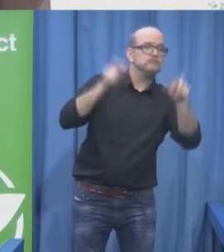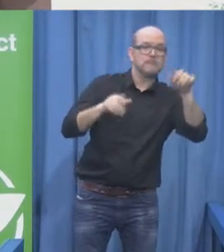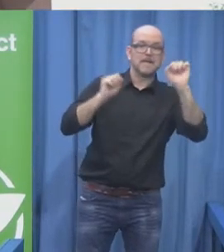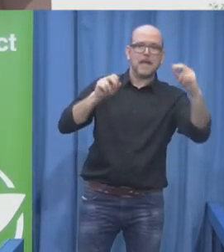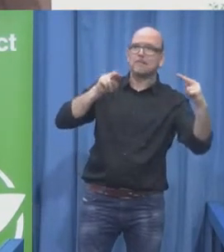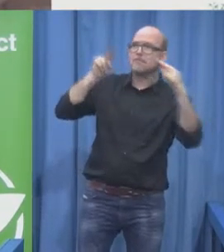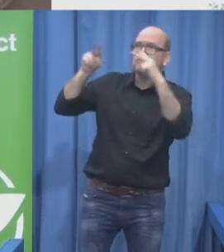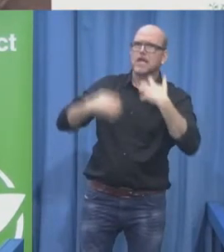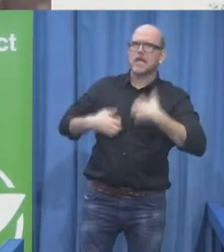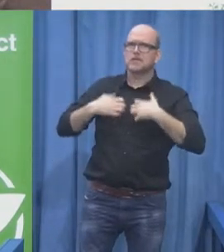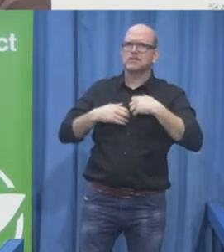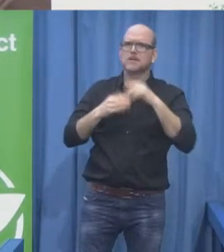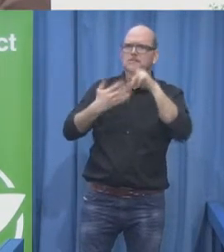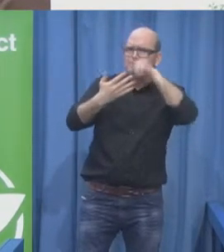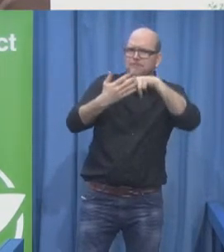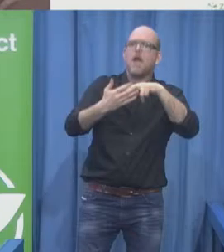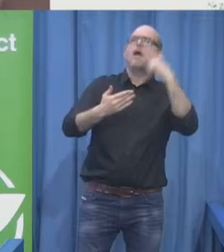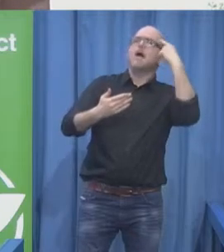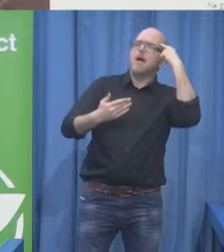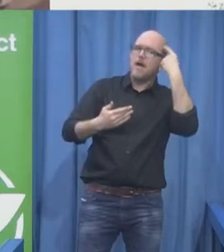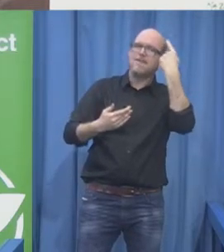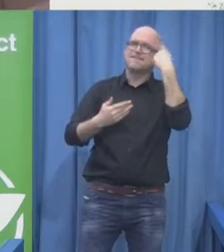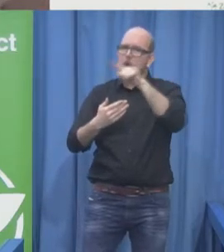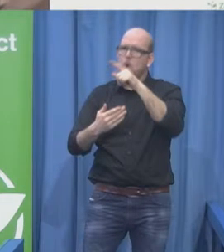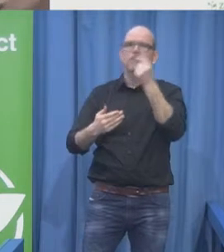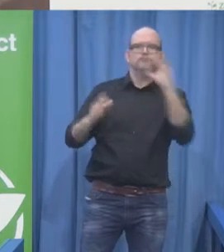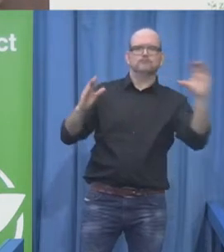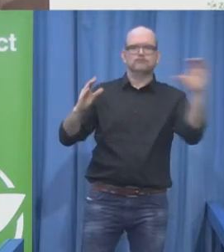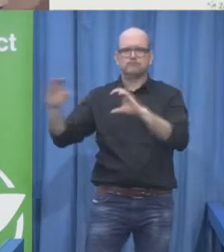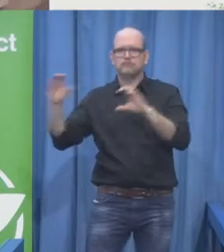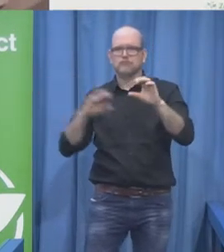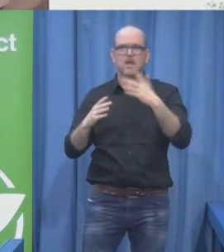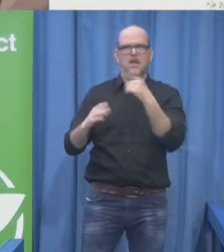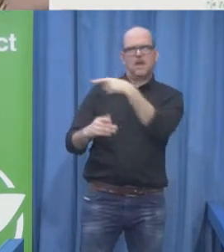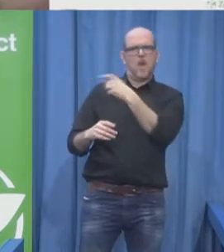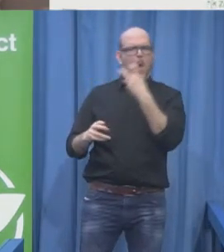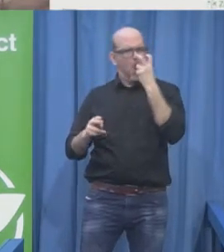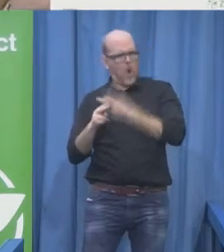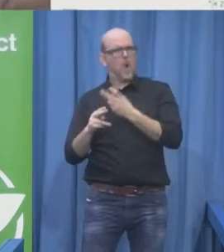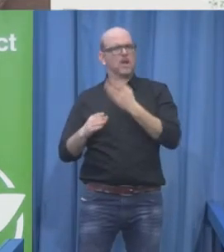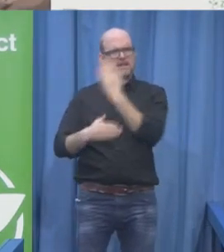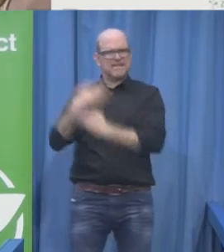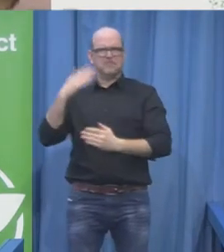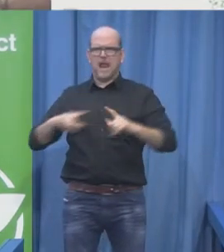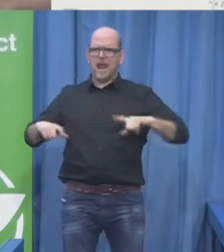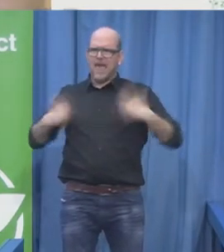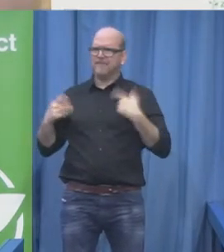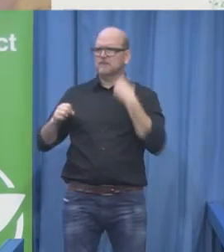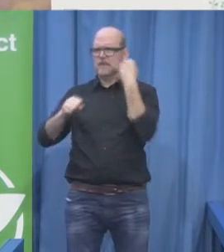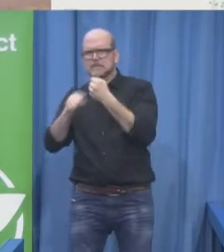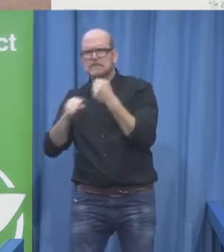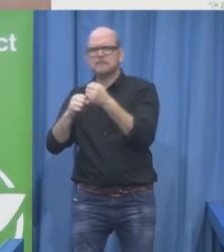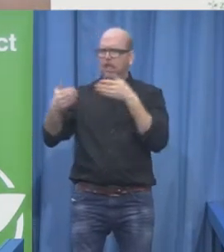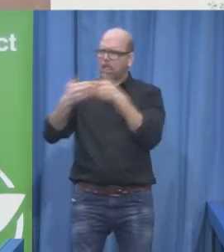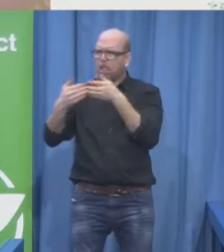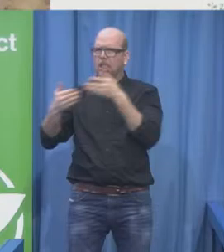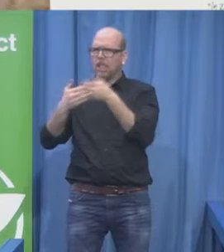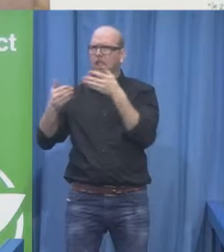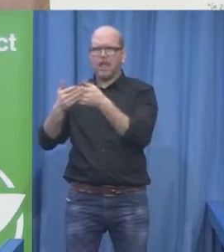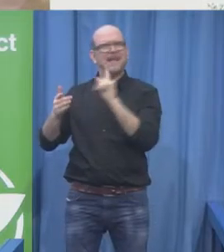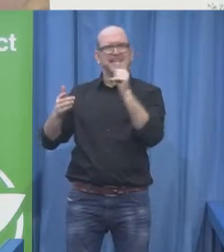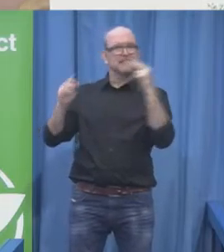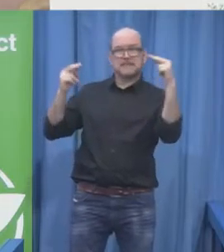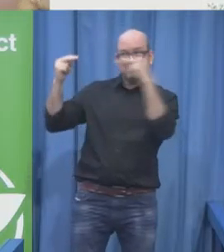to the endeavours of the United Nations. That means the endeavours of the 2030 Agenda. That means the realisation of these 17